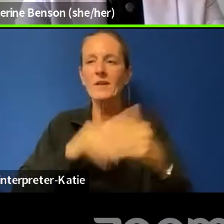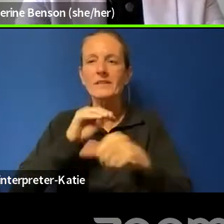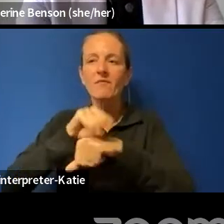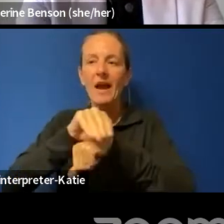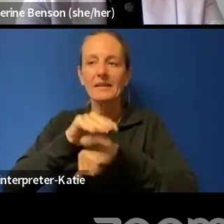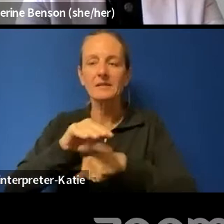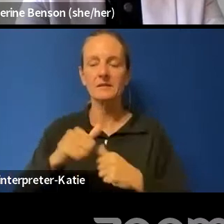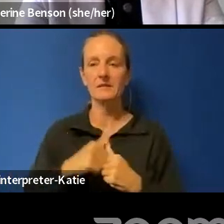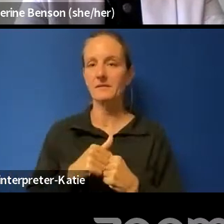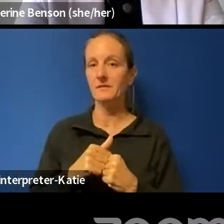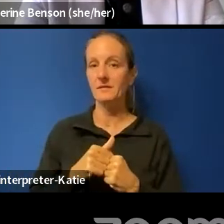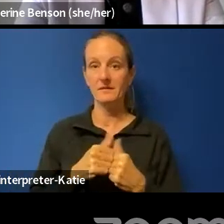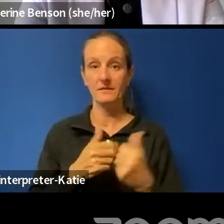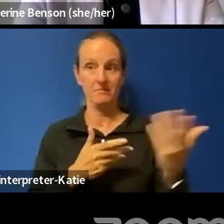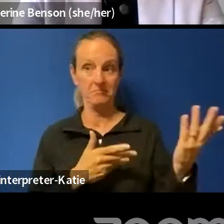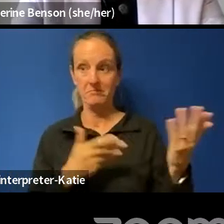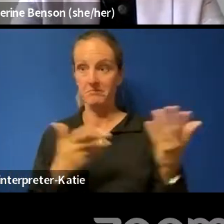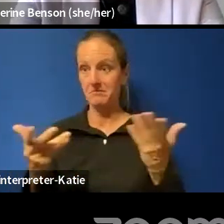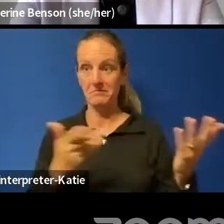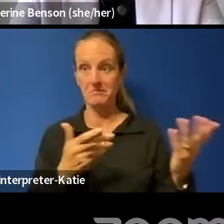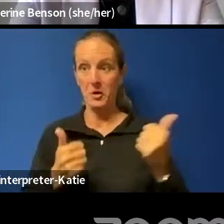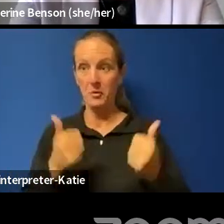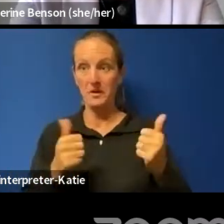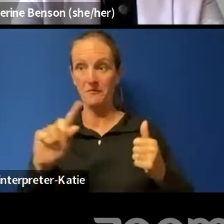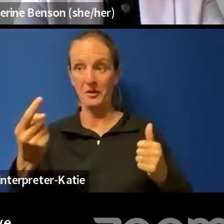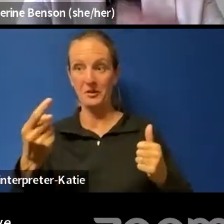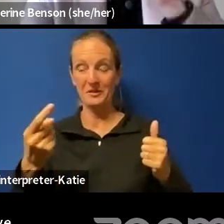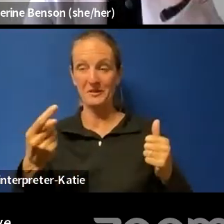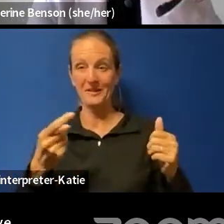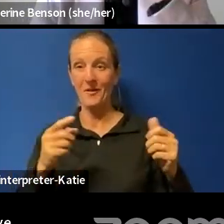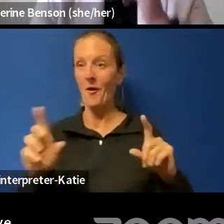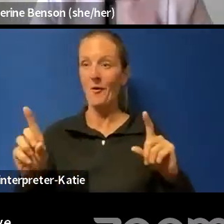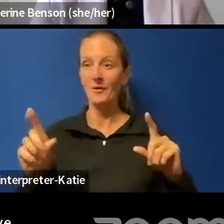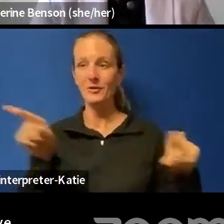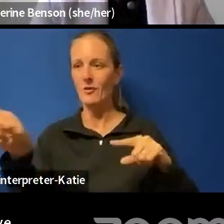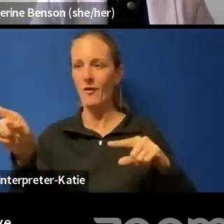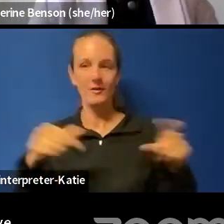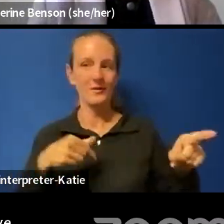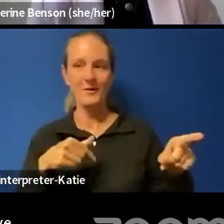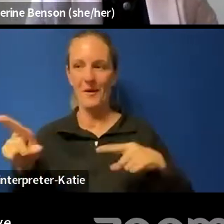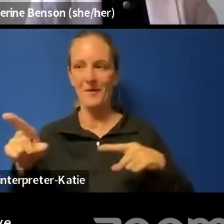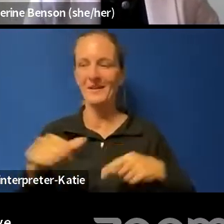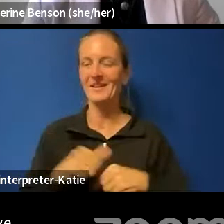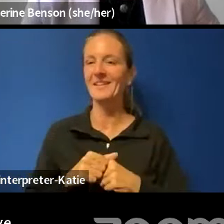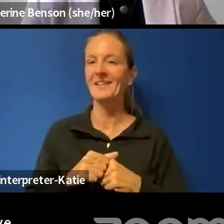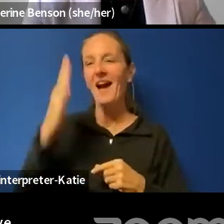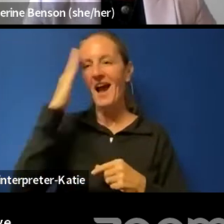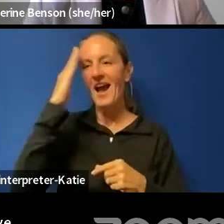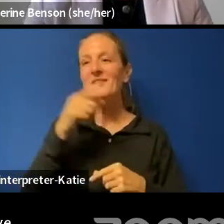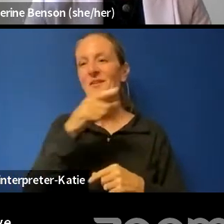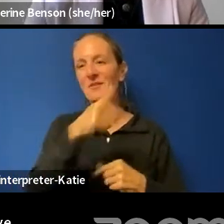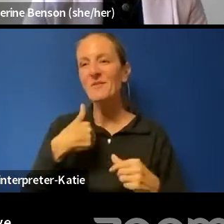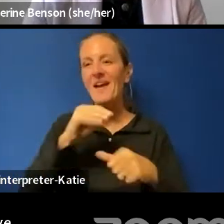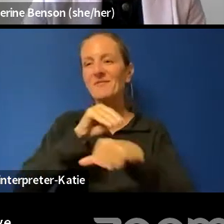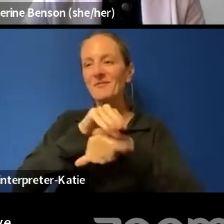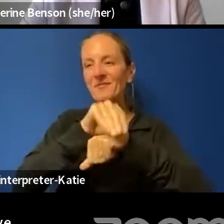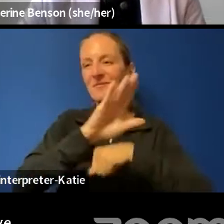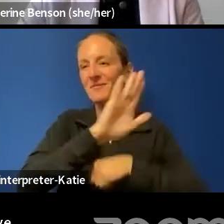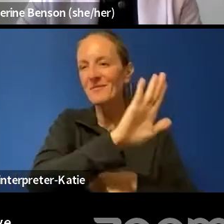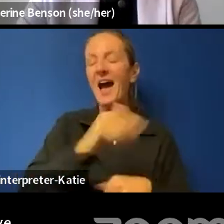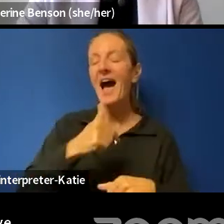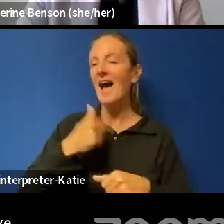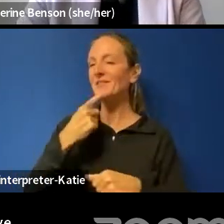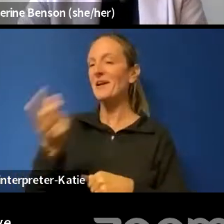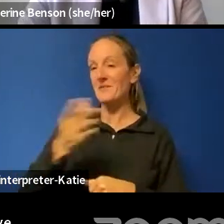Jessica, do you want to go first? you want to start? Oh, okay, okay, okay. Go start, go start. I know you have your own advice, so I'll just give one element of mine.